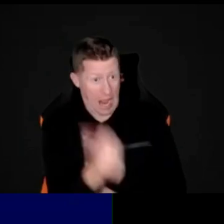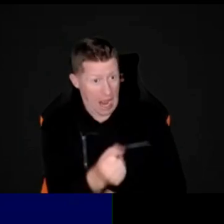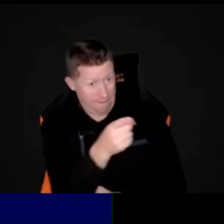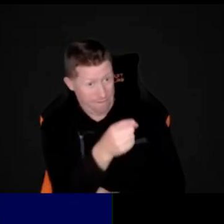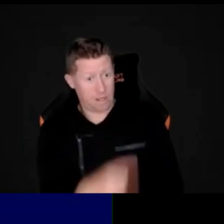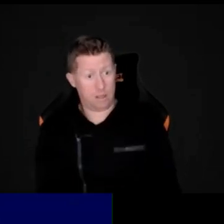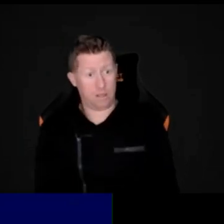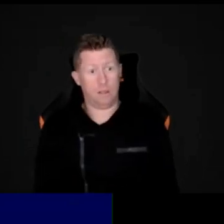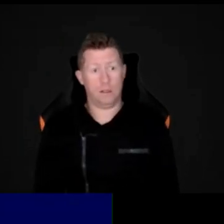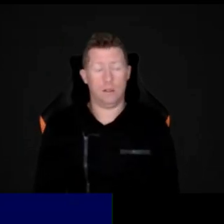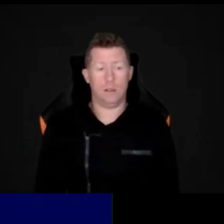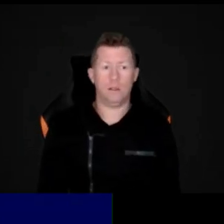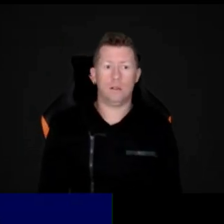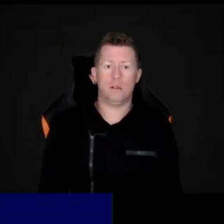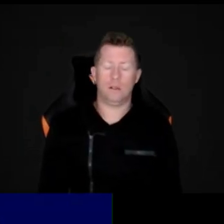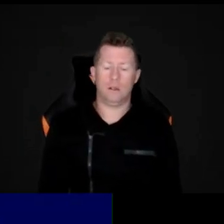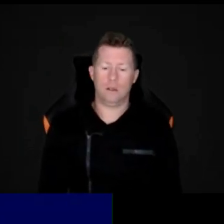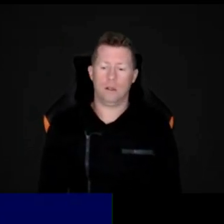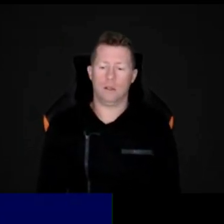Yeah.